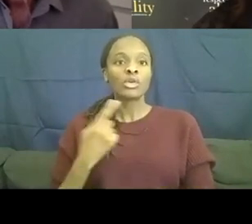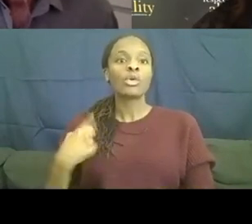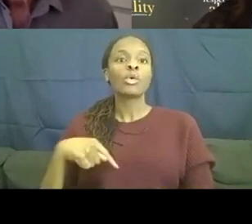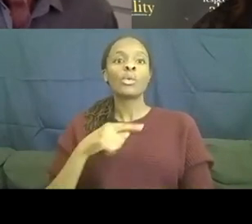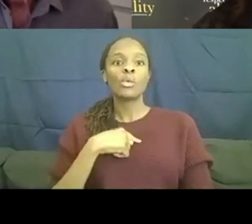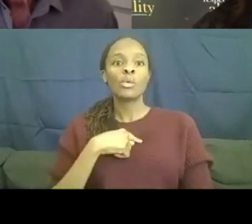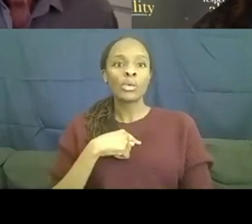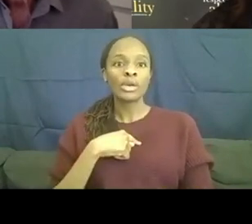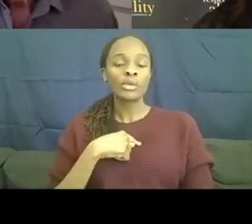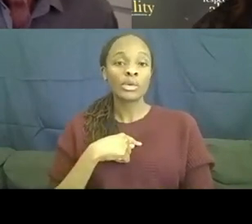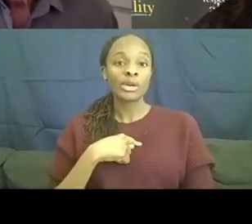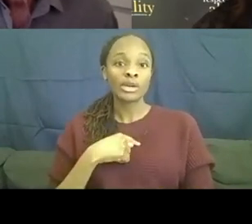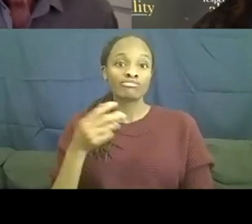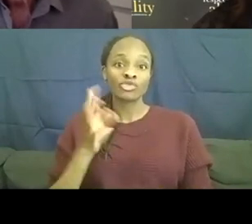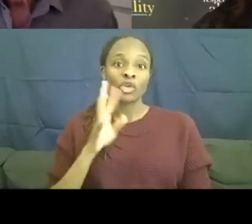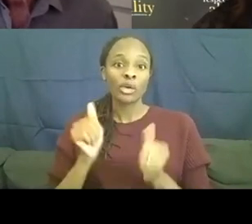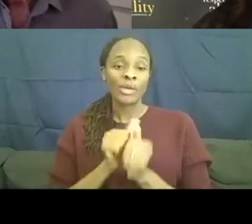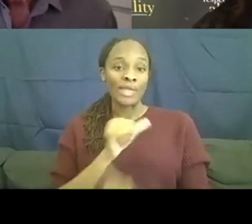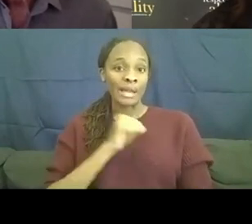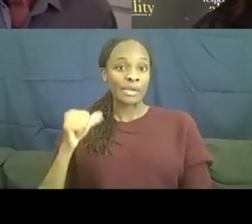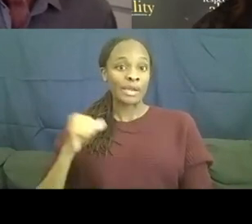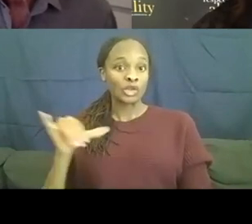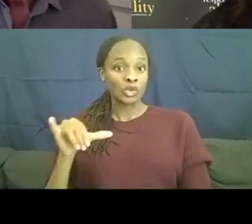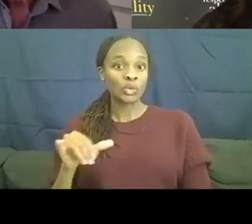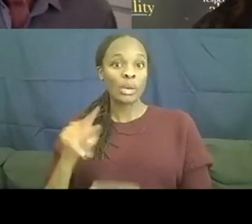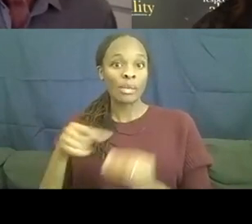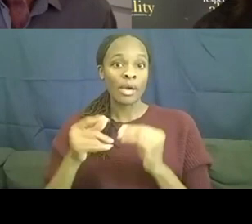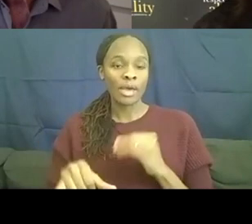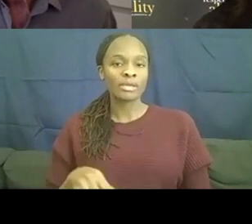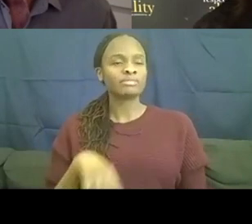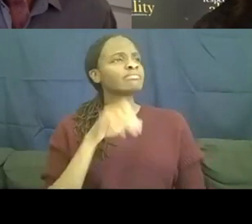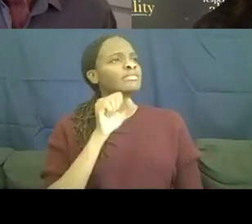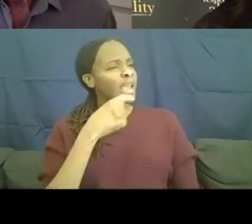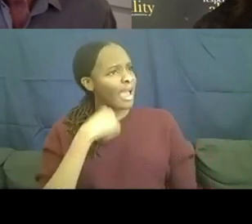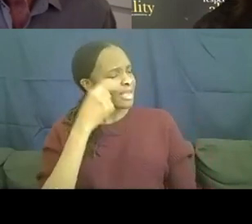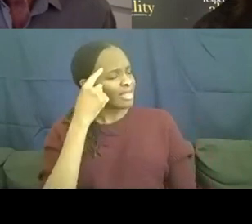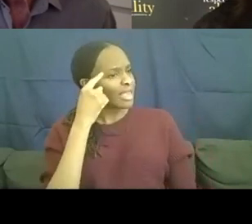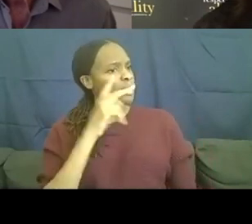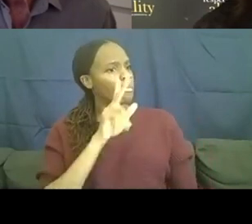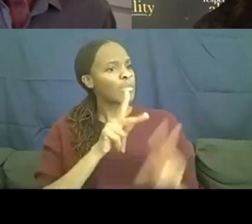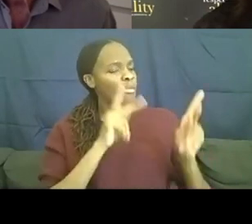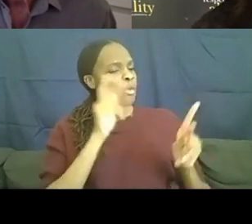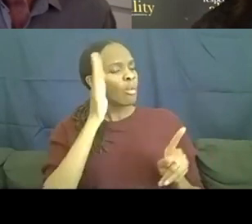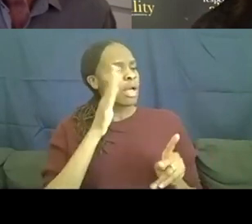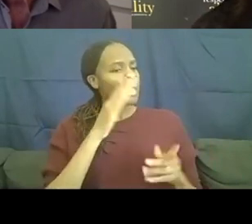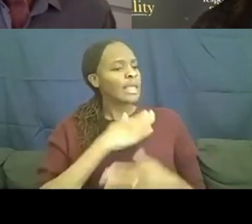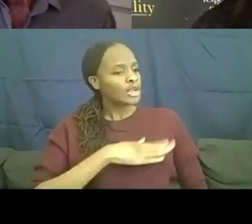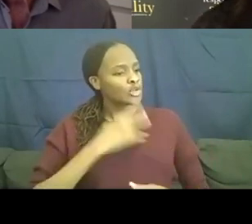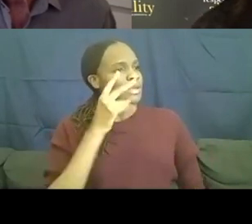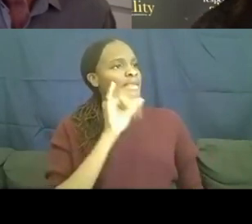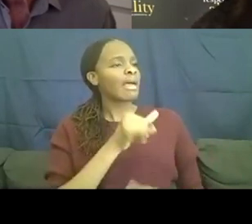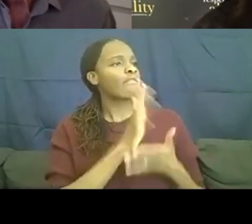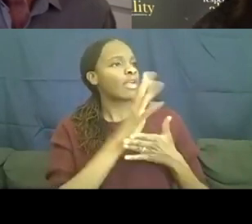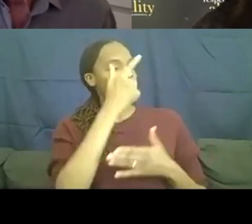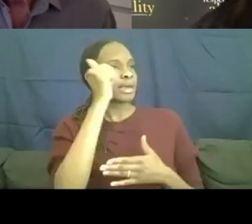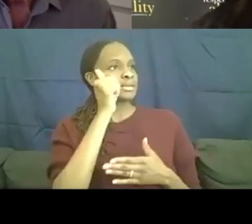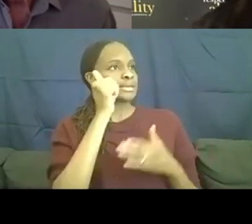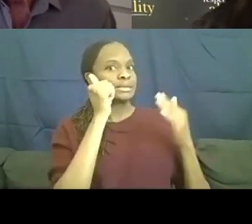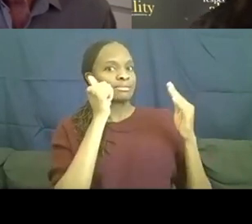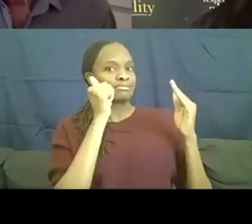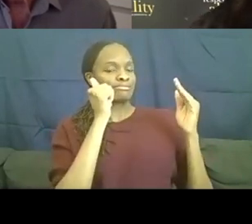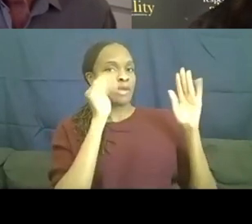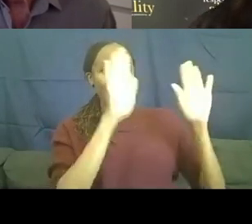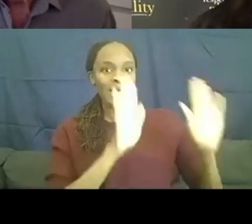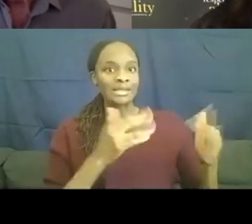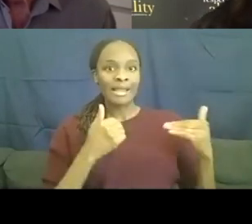calling the administration. Yeah. it's, uh, I think people will enjoy seeing the film because it's, um, it's sort of amazing to have the